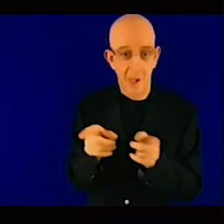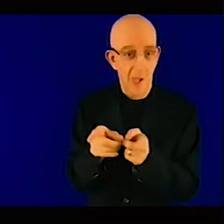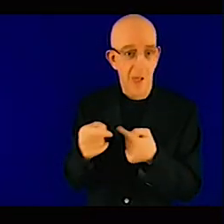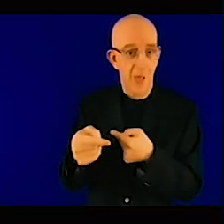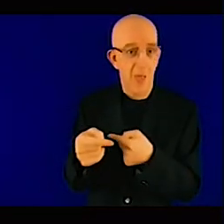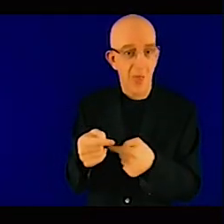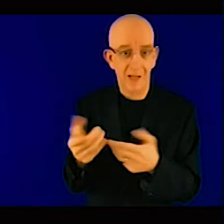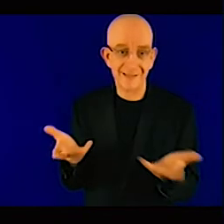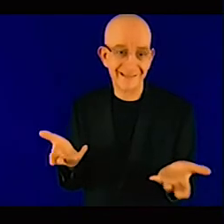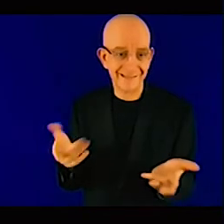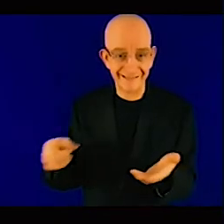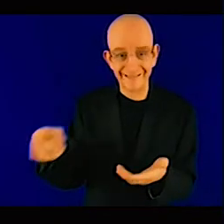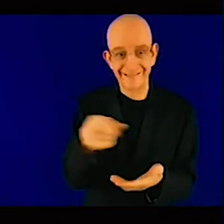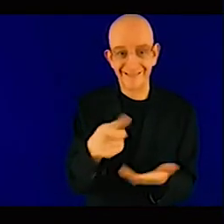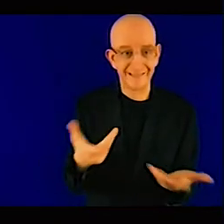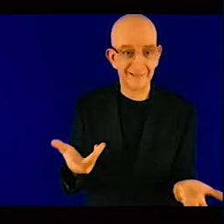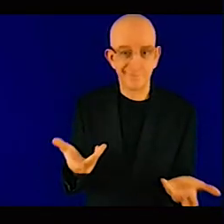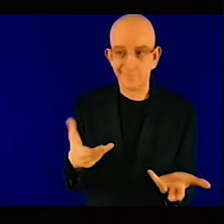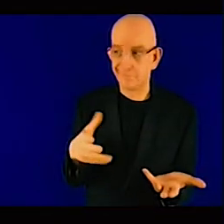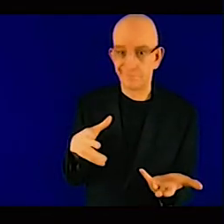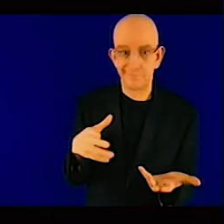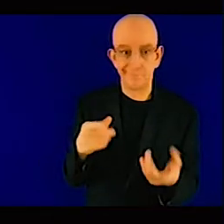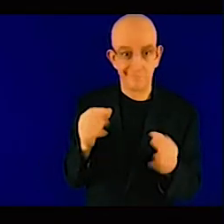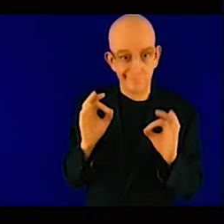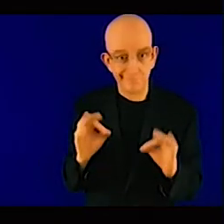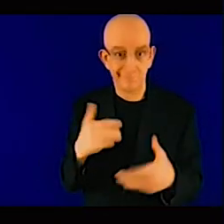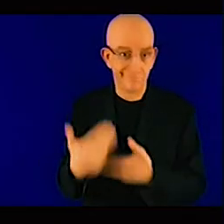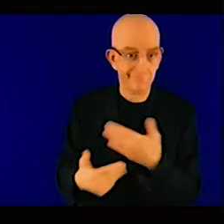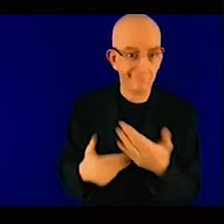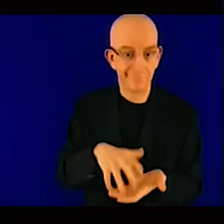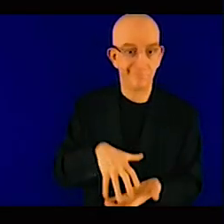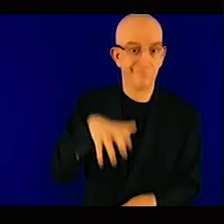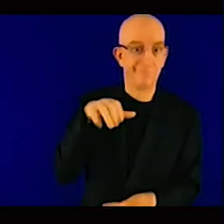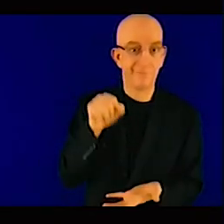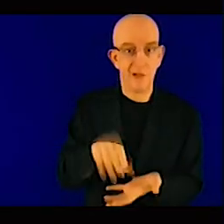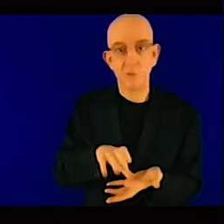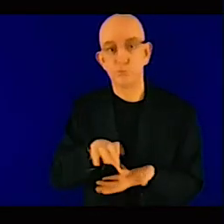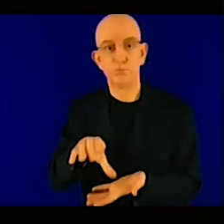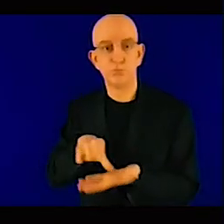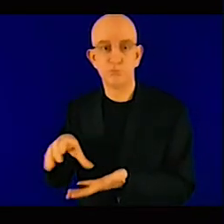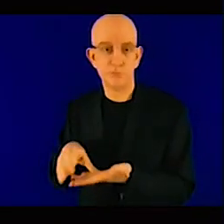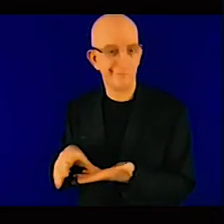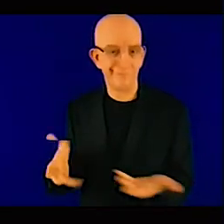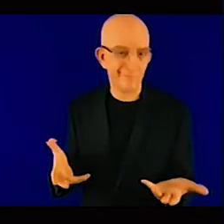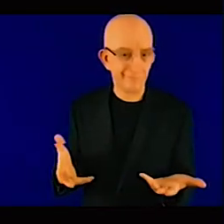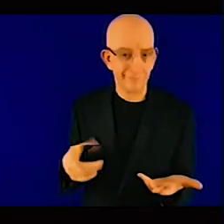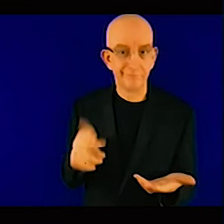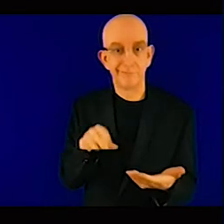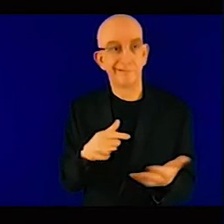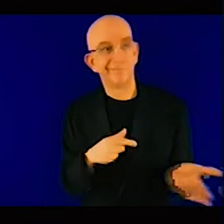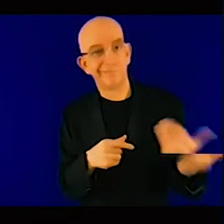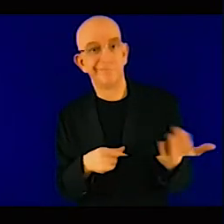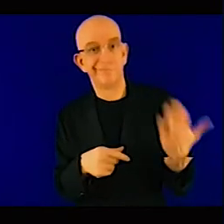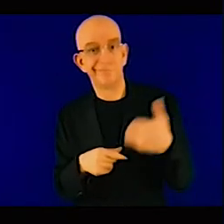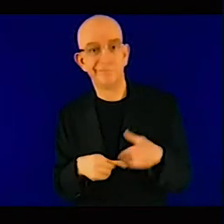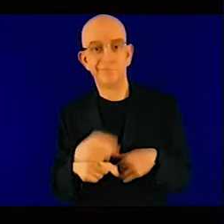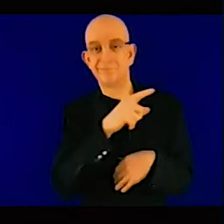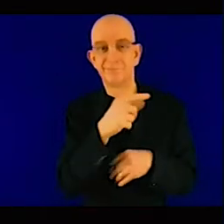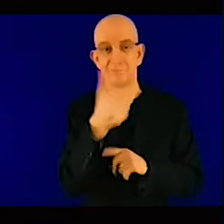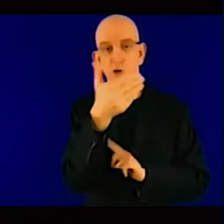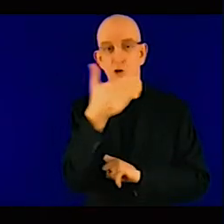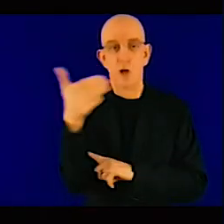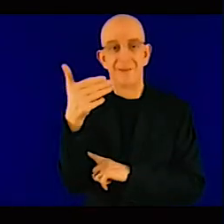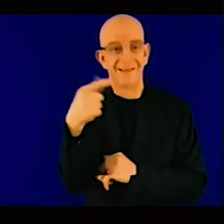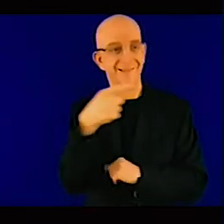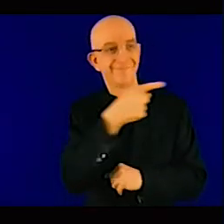monopoly off-taker or privately-owned monopoly off-taker. And if that is the case in the majority of countries